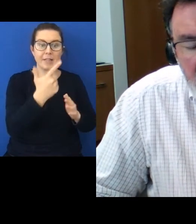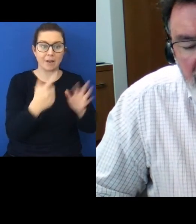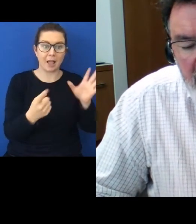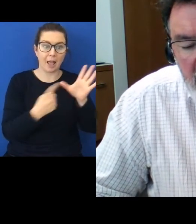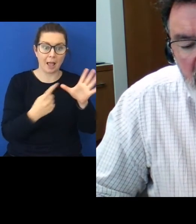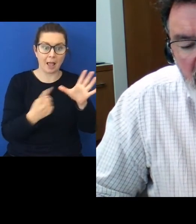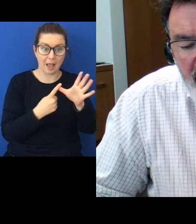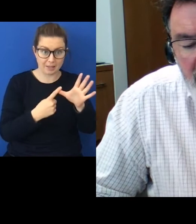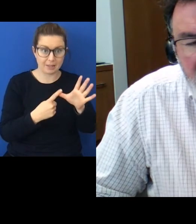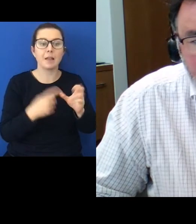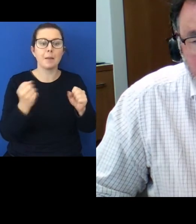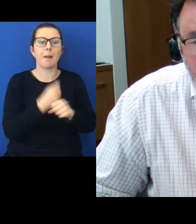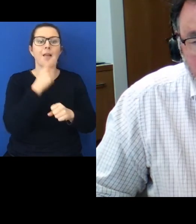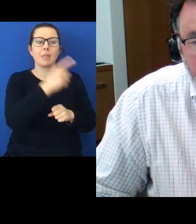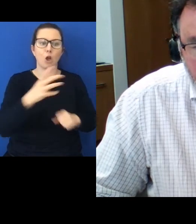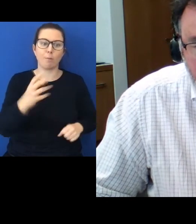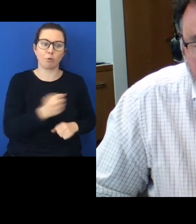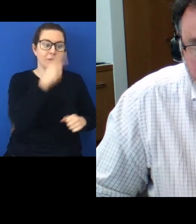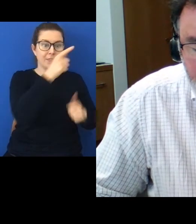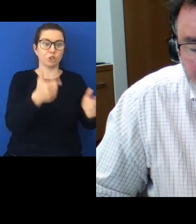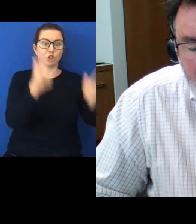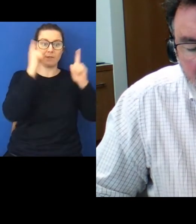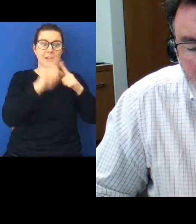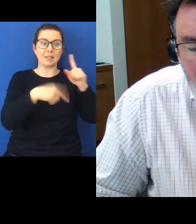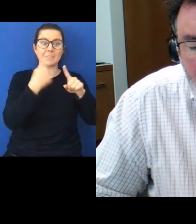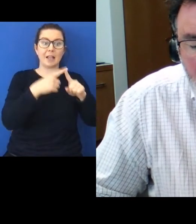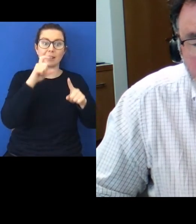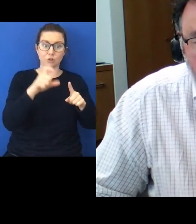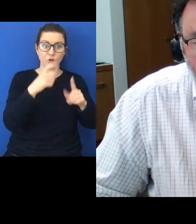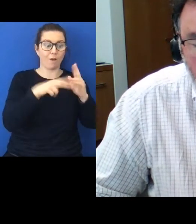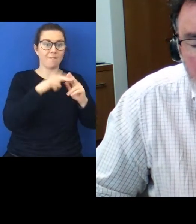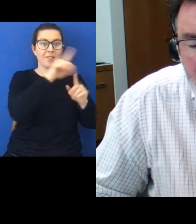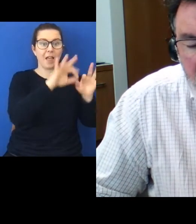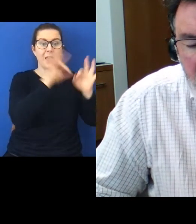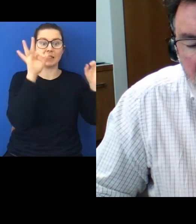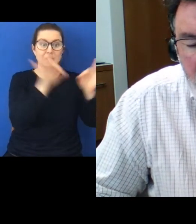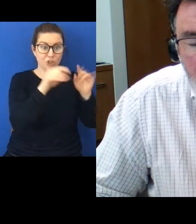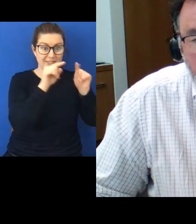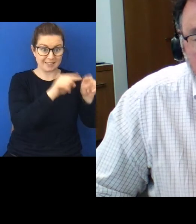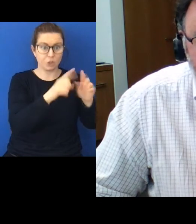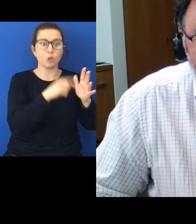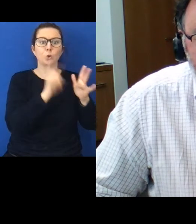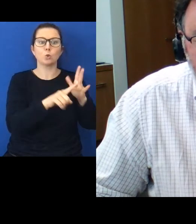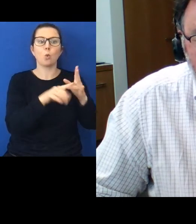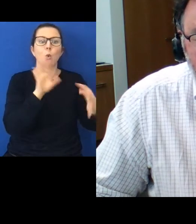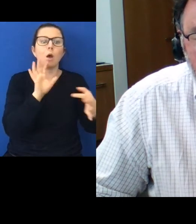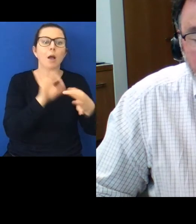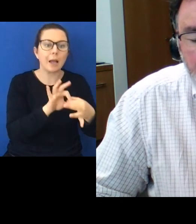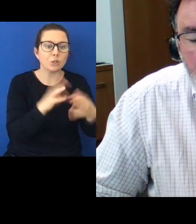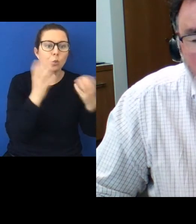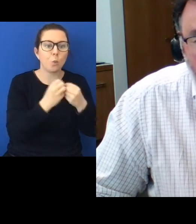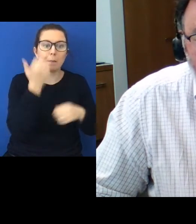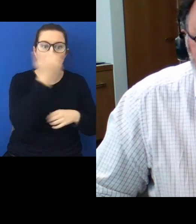compulsory for the chief executive of that agency to engage with Maori